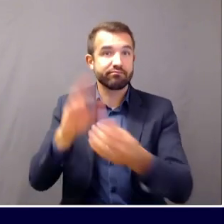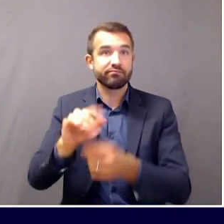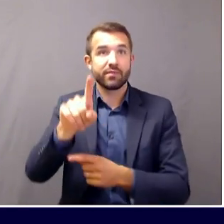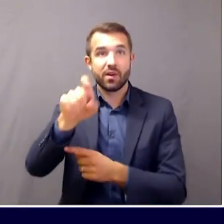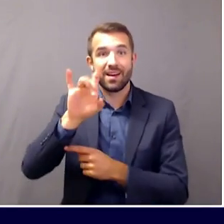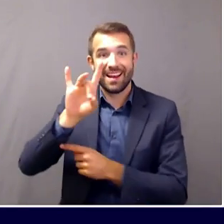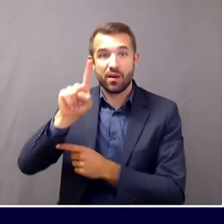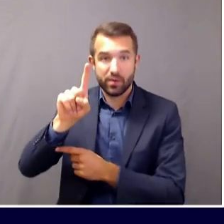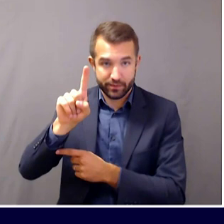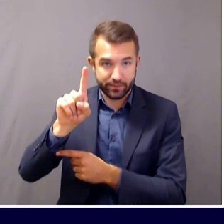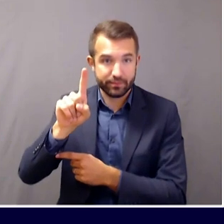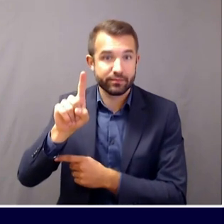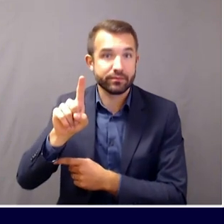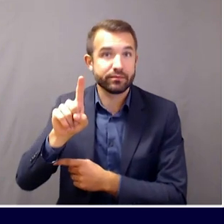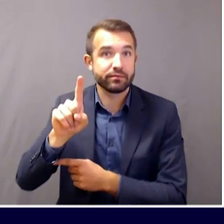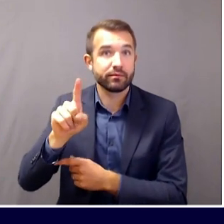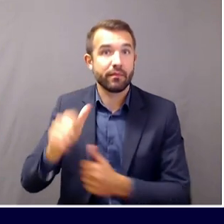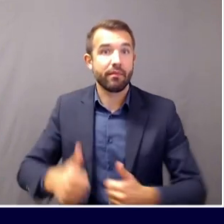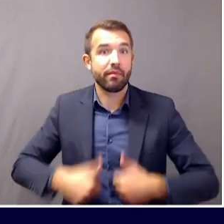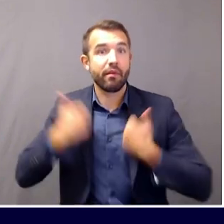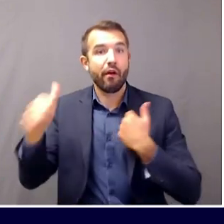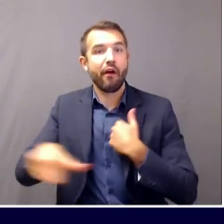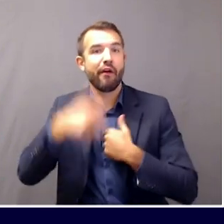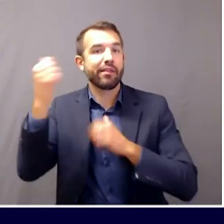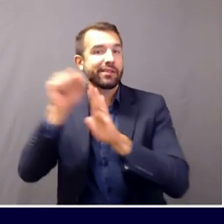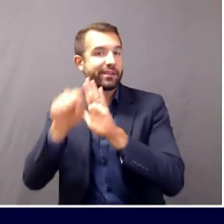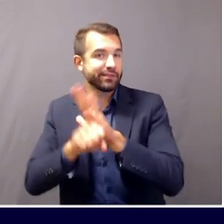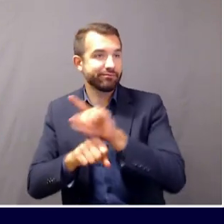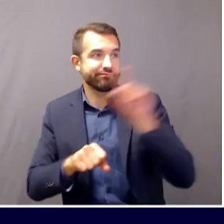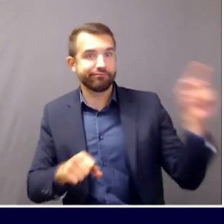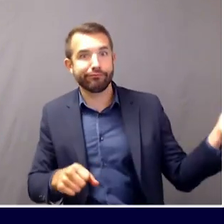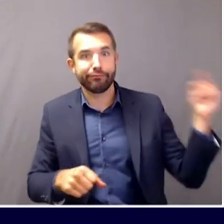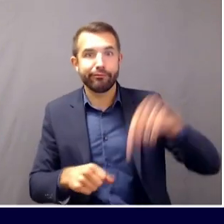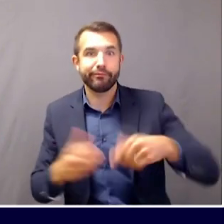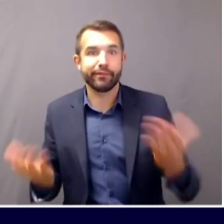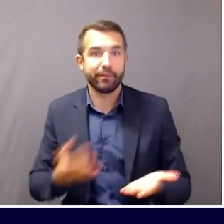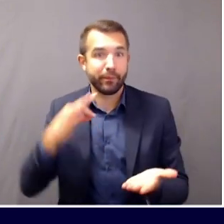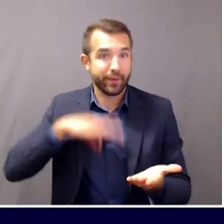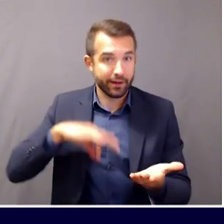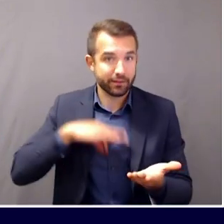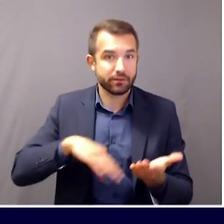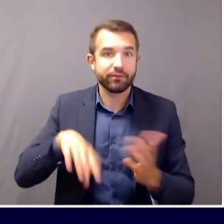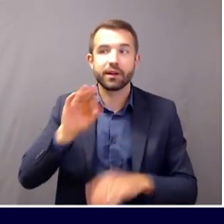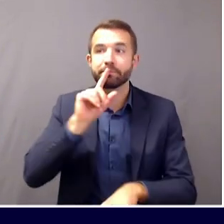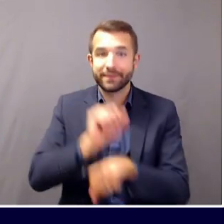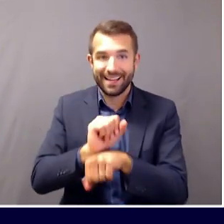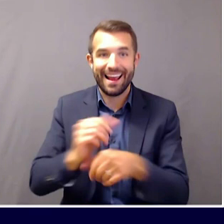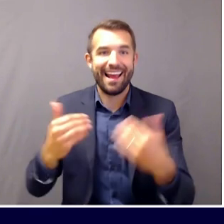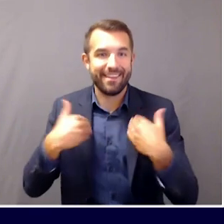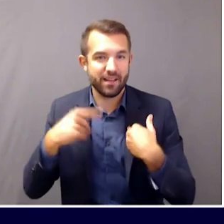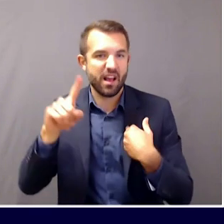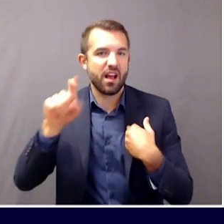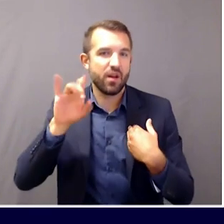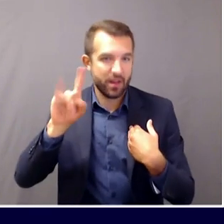out-of-state residents who have tested positive in Maine. All told, there have been 3